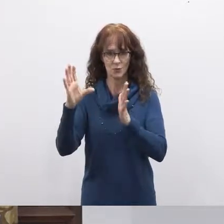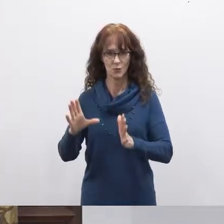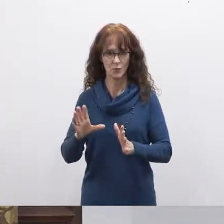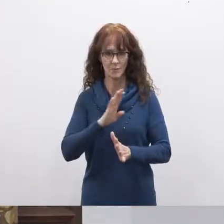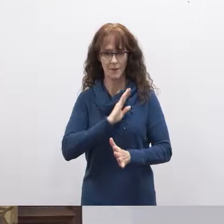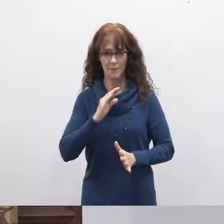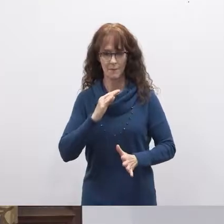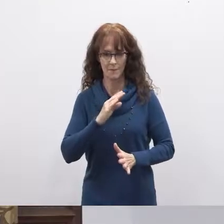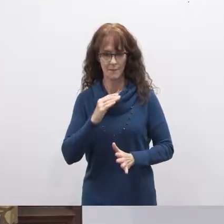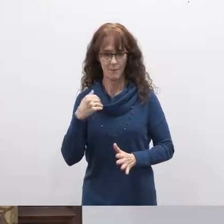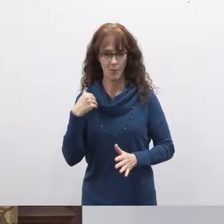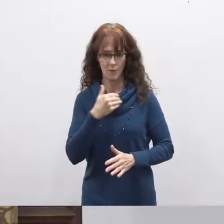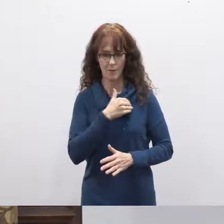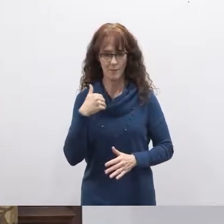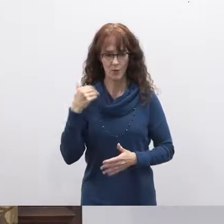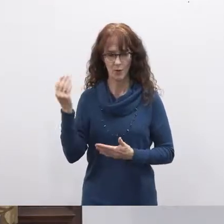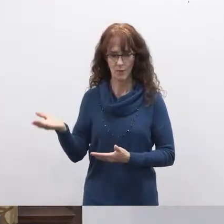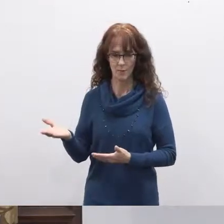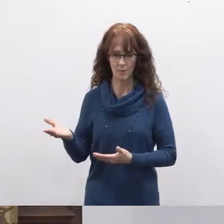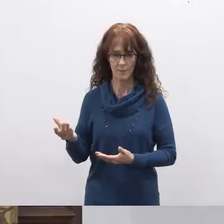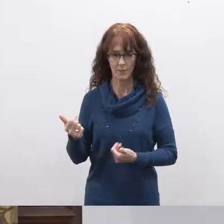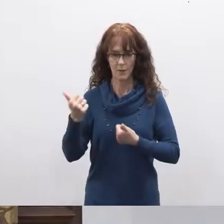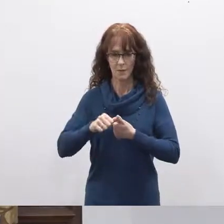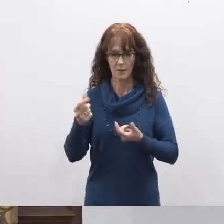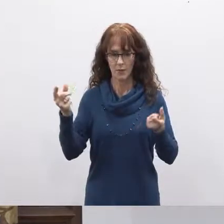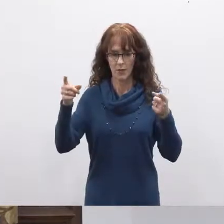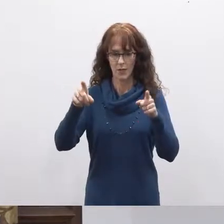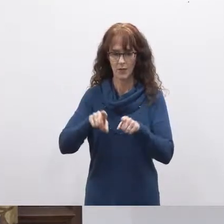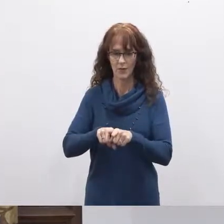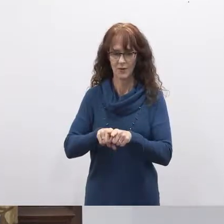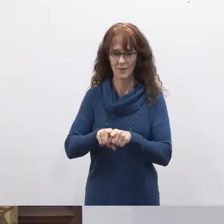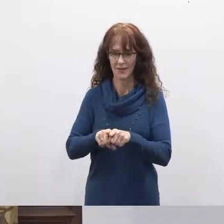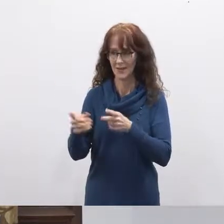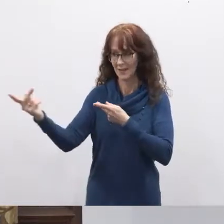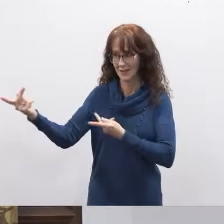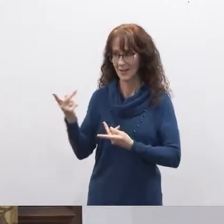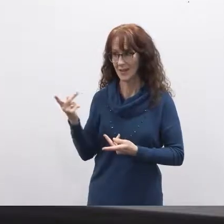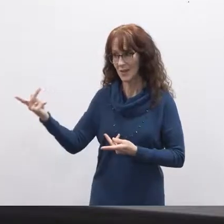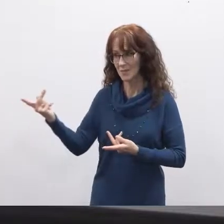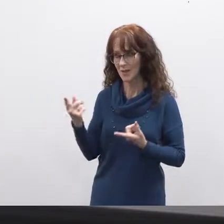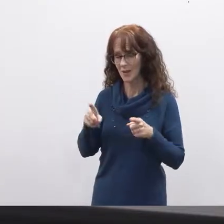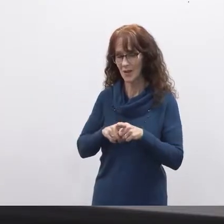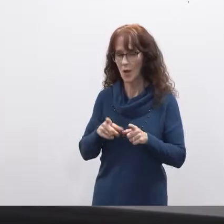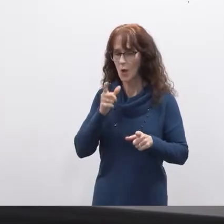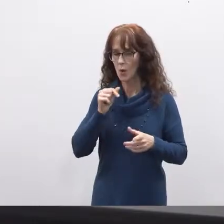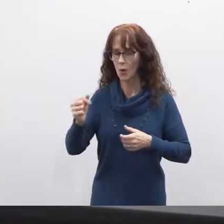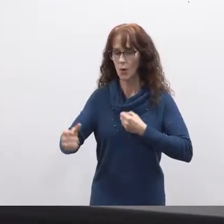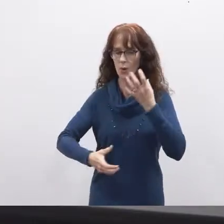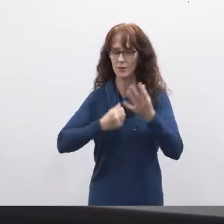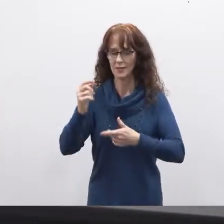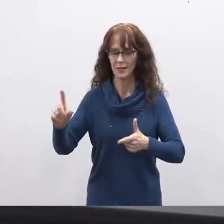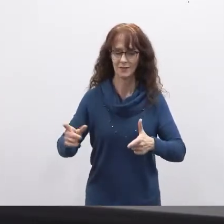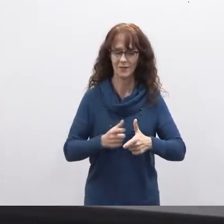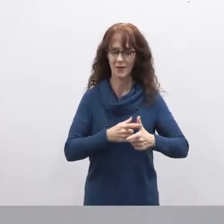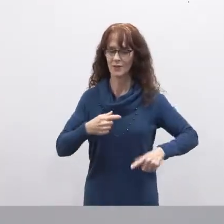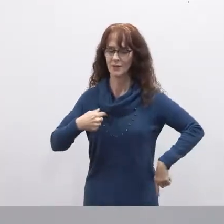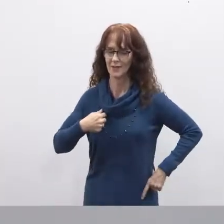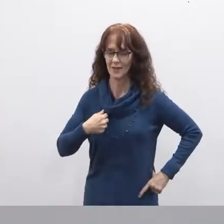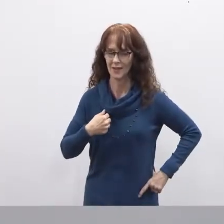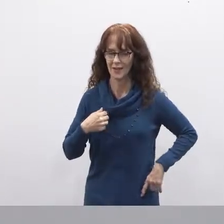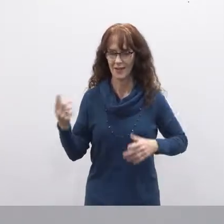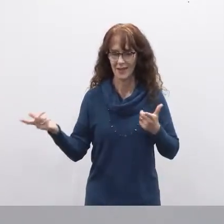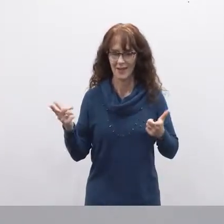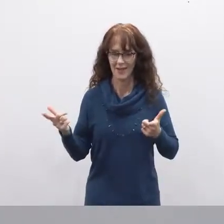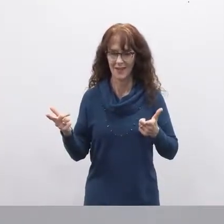don't don't forget the what the agreement that we had tonight andrew who sings first today's offer